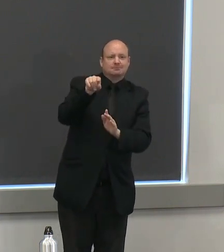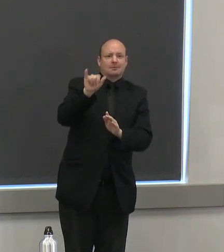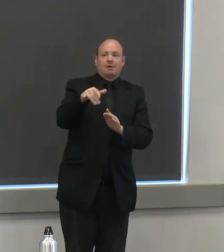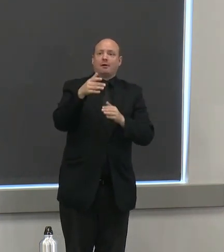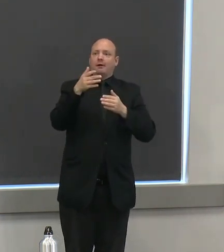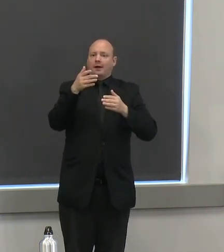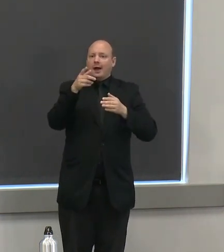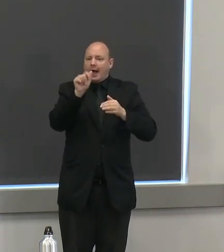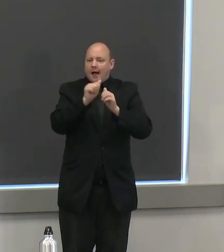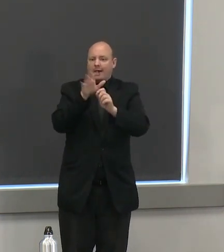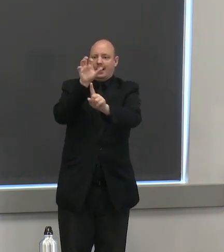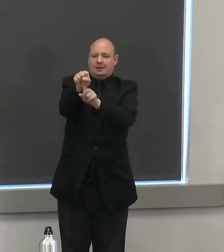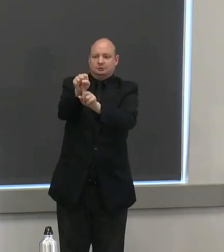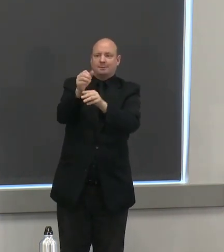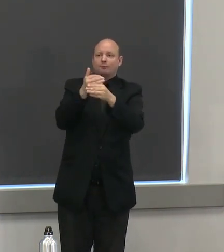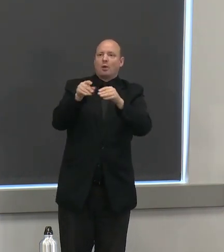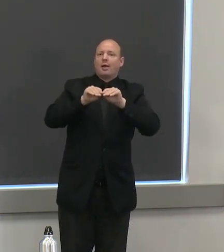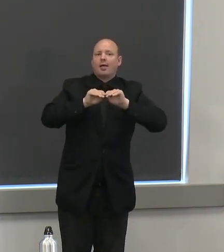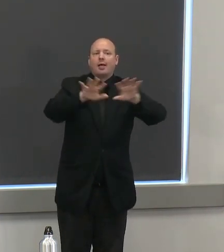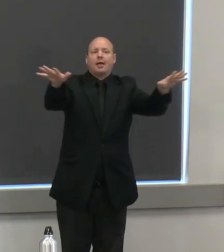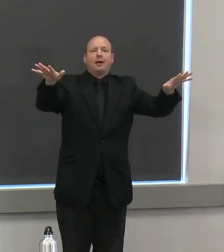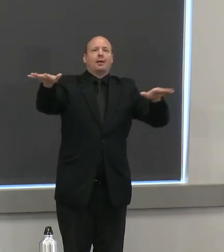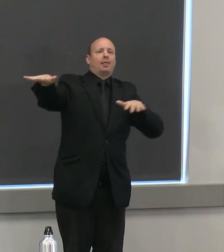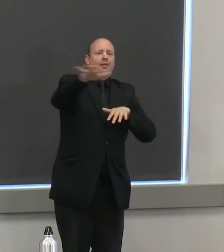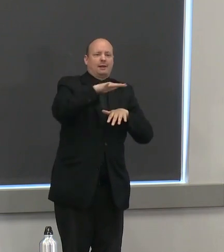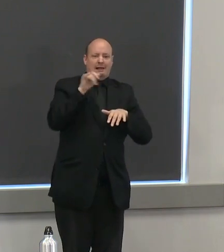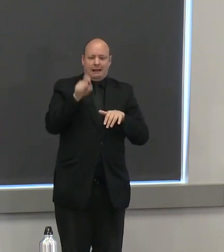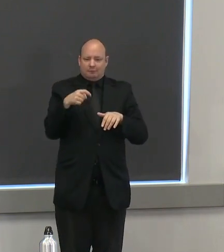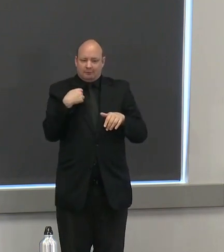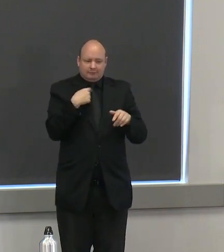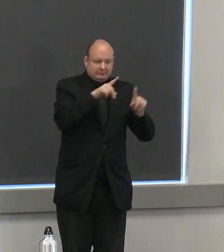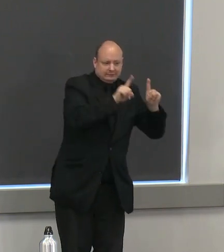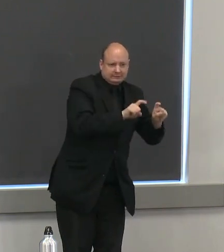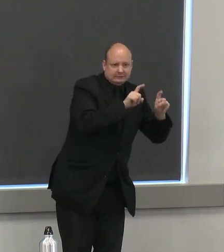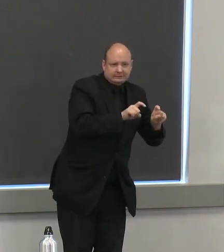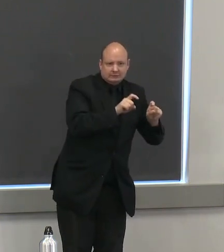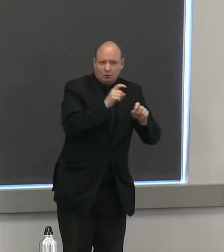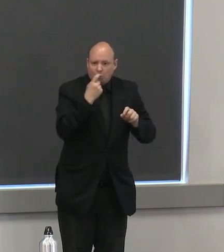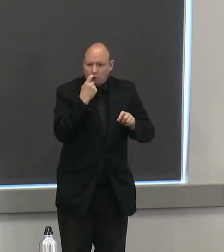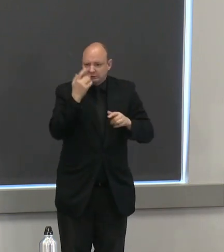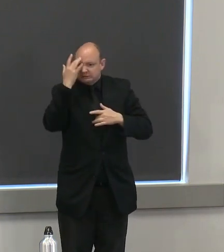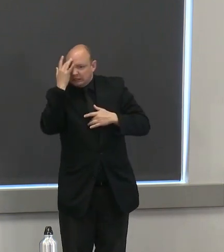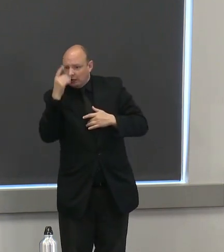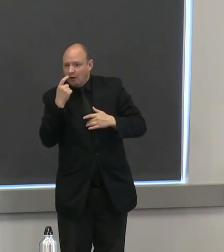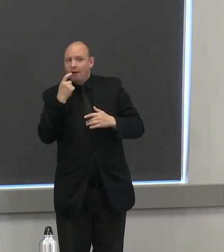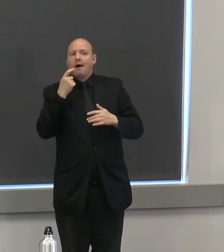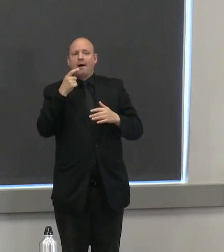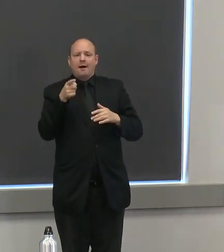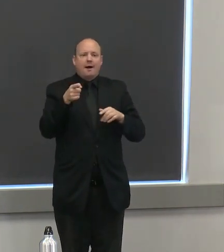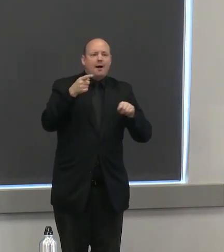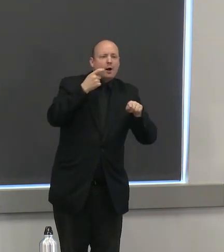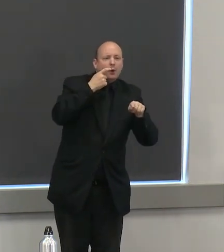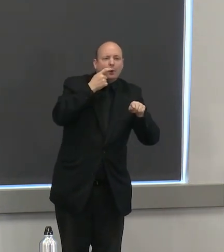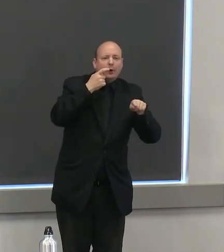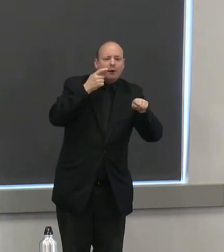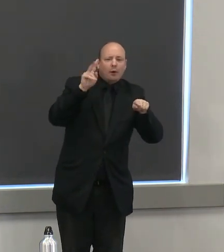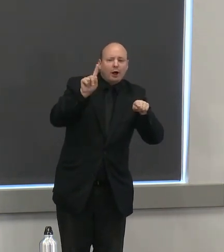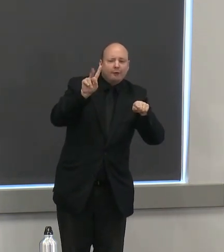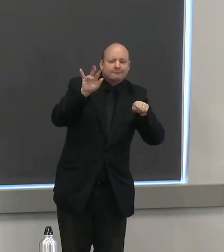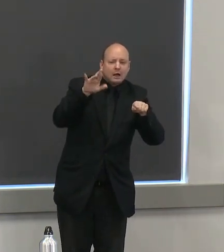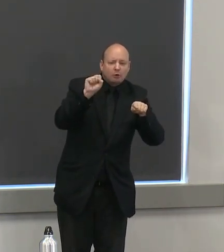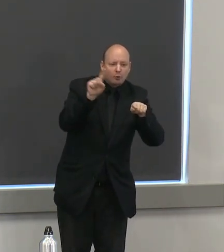purposes first to diagnose those who are sick and second to see where the virus may be hiding